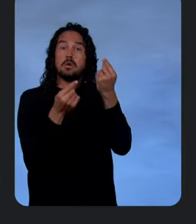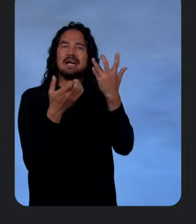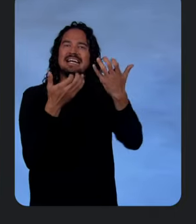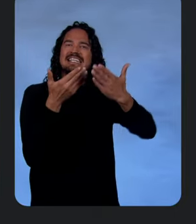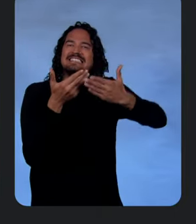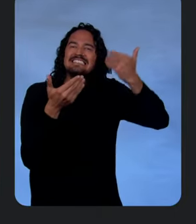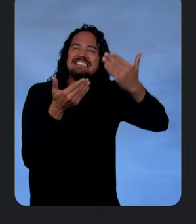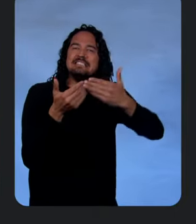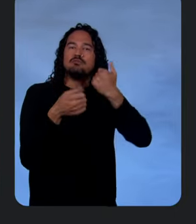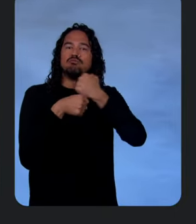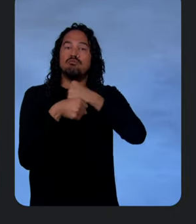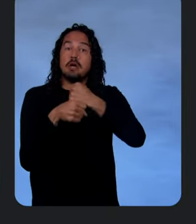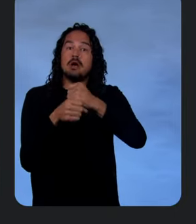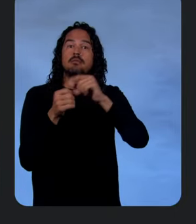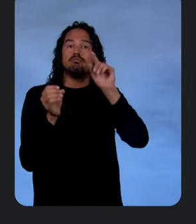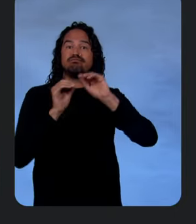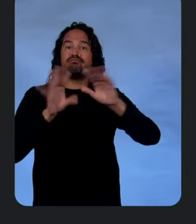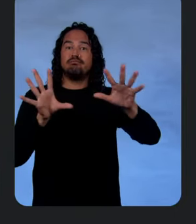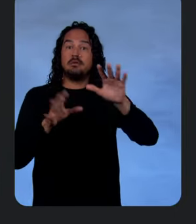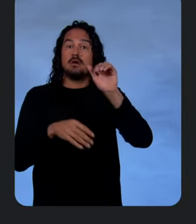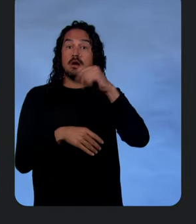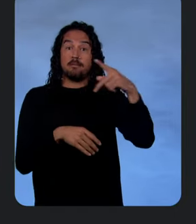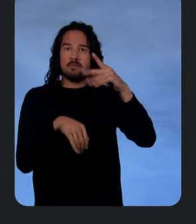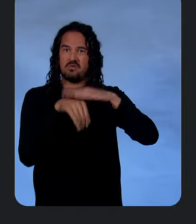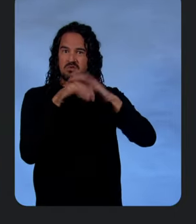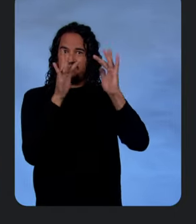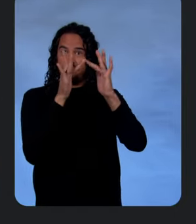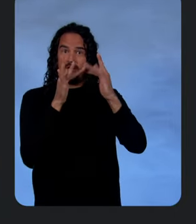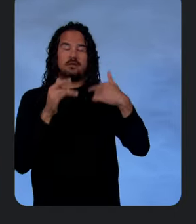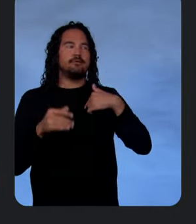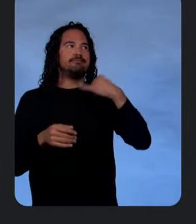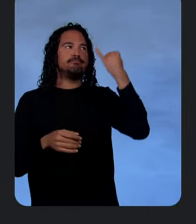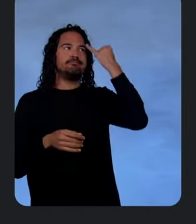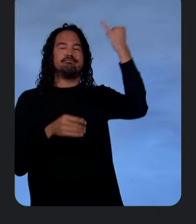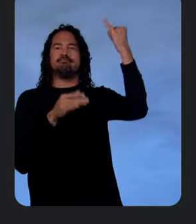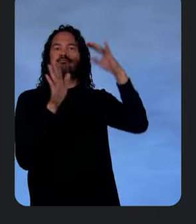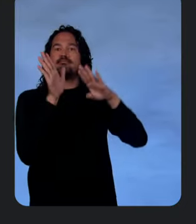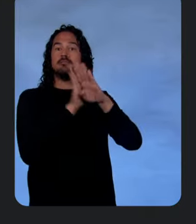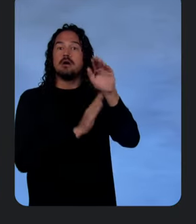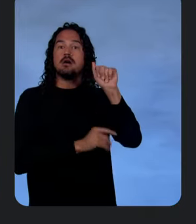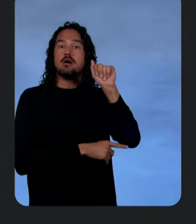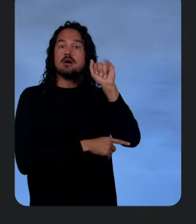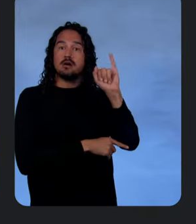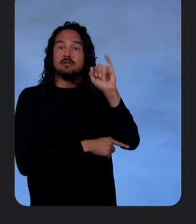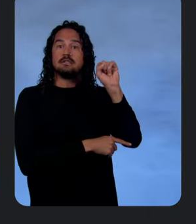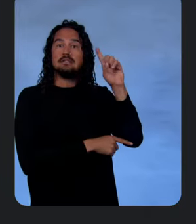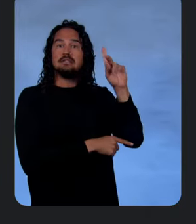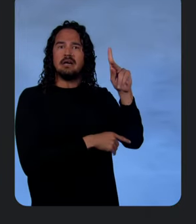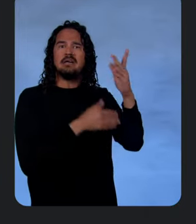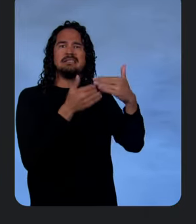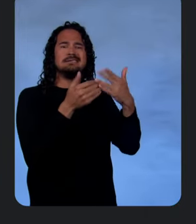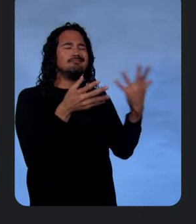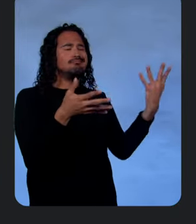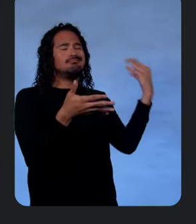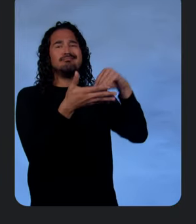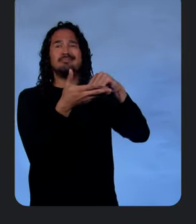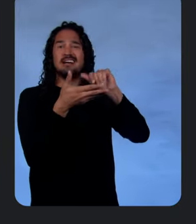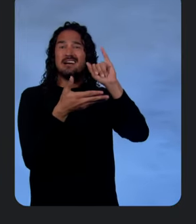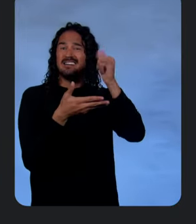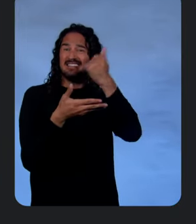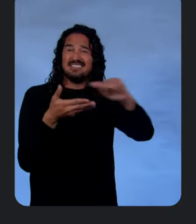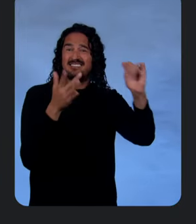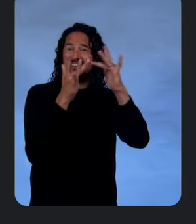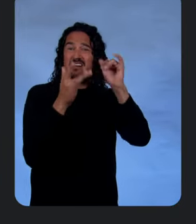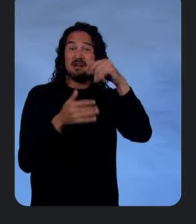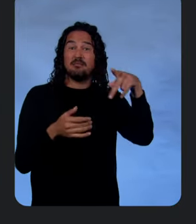applications on the web. We developed the AISDK to simplify adding AI to any web application. All you need to know